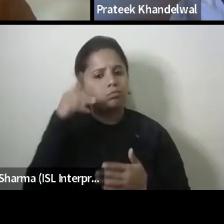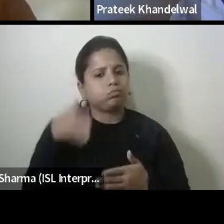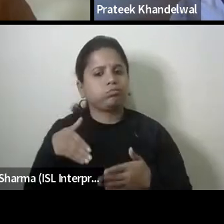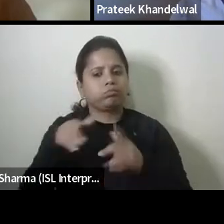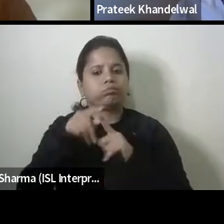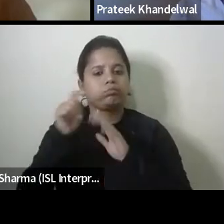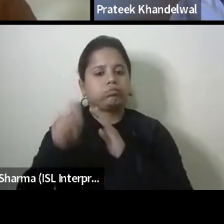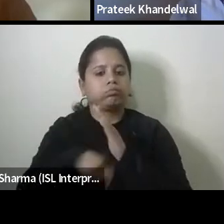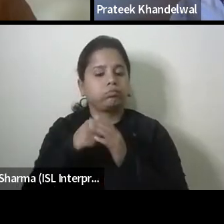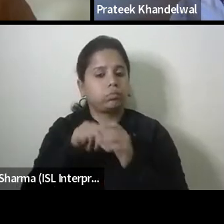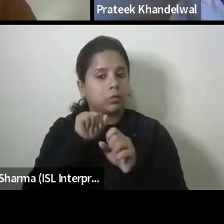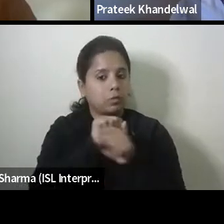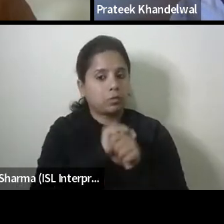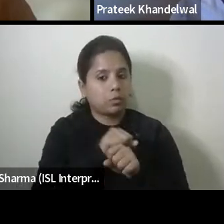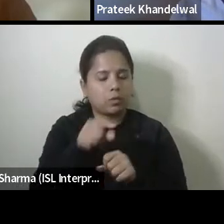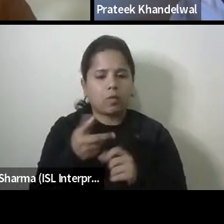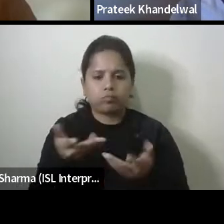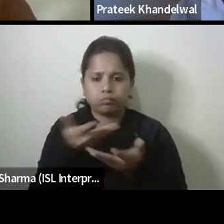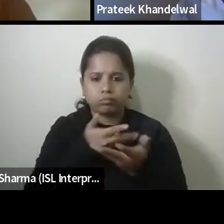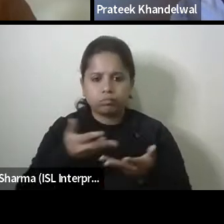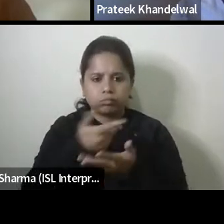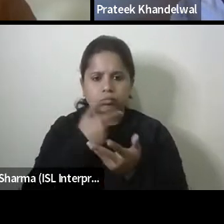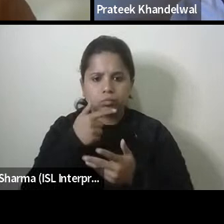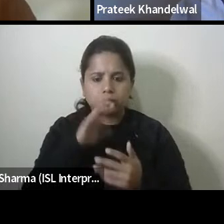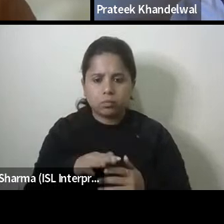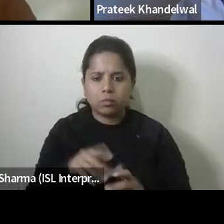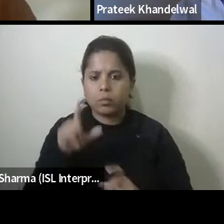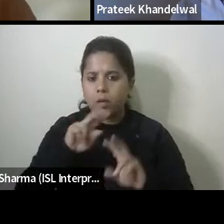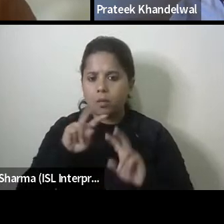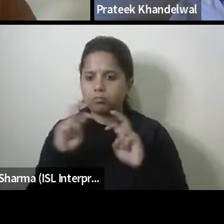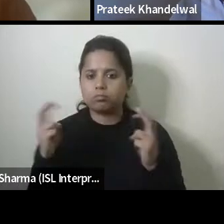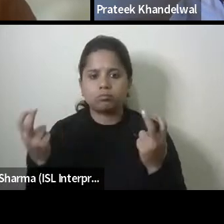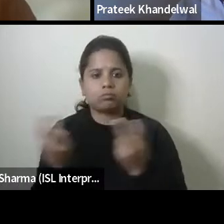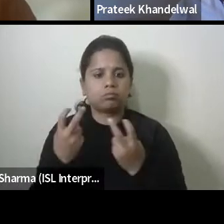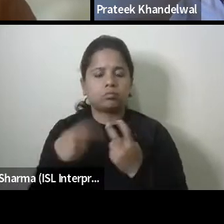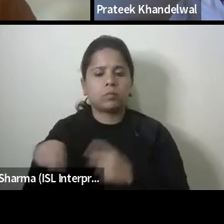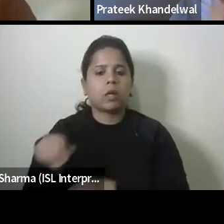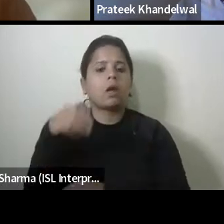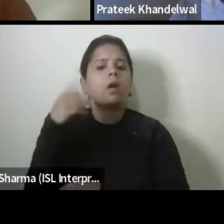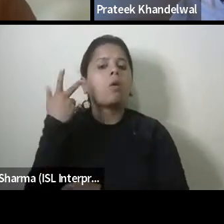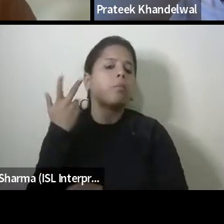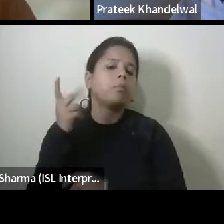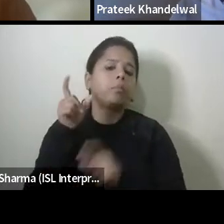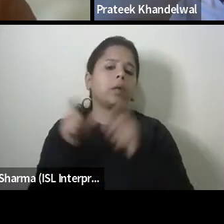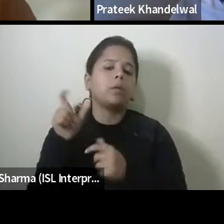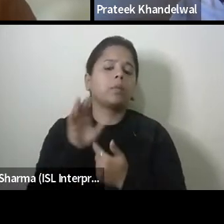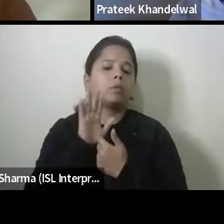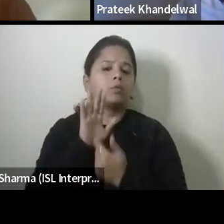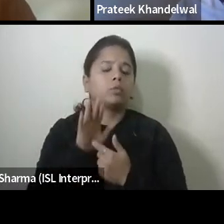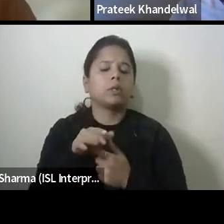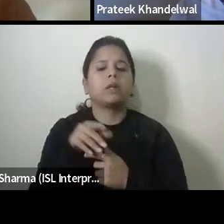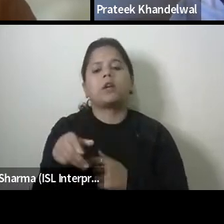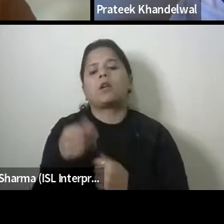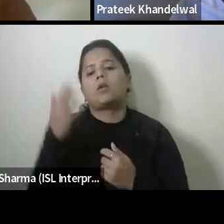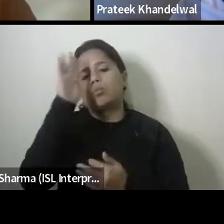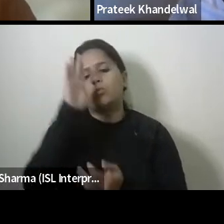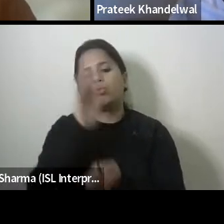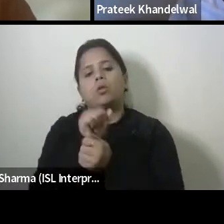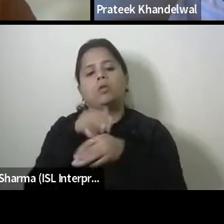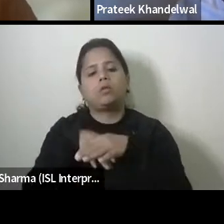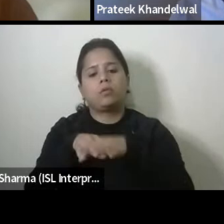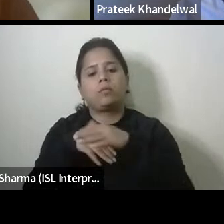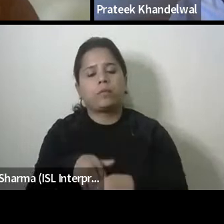would you know kind of get discussed on the table where they would be representatives by um traffic police uh by